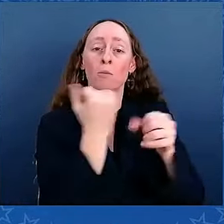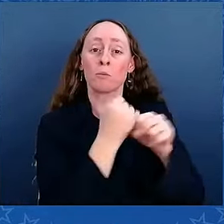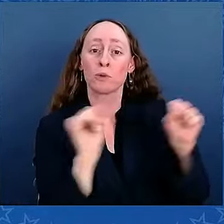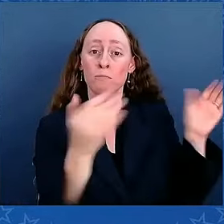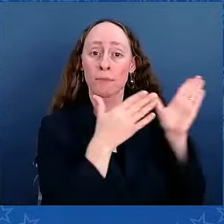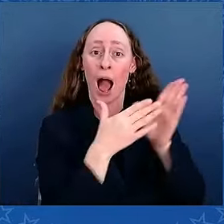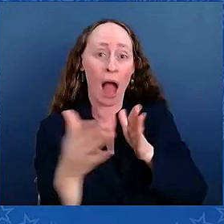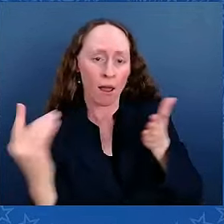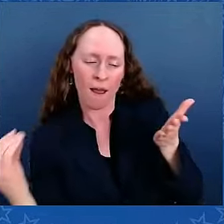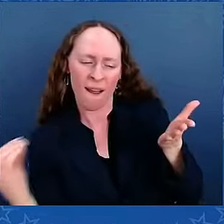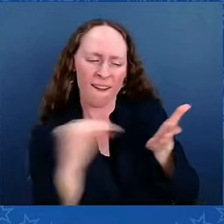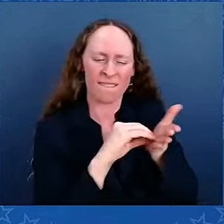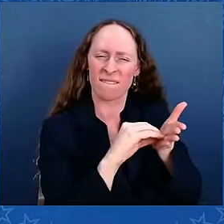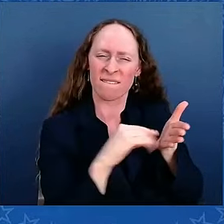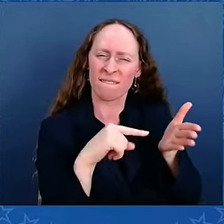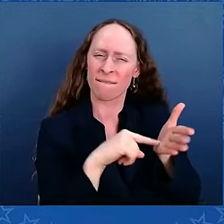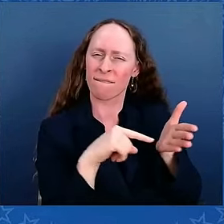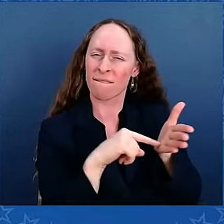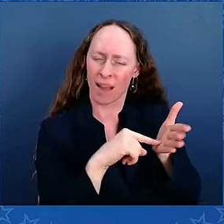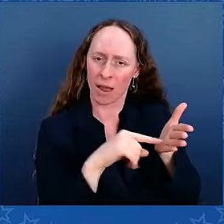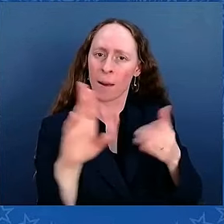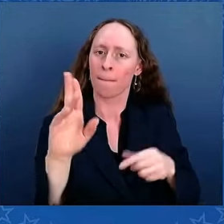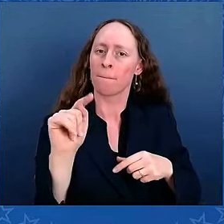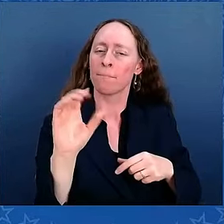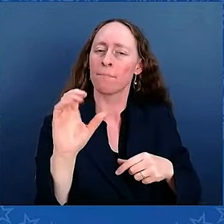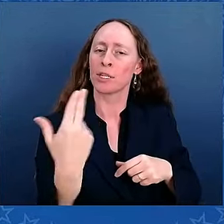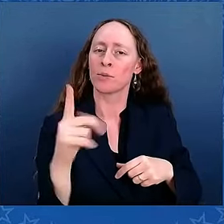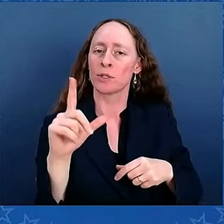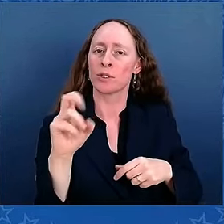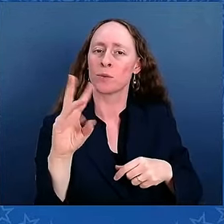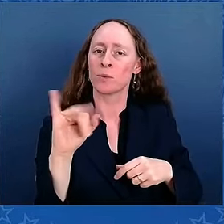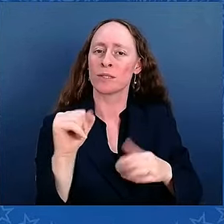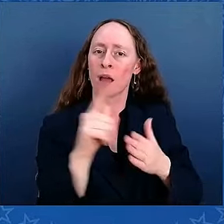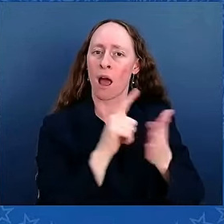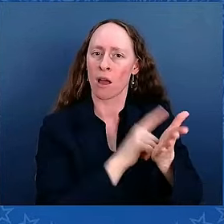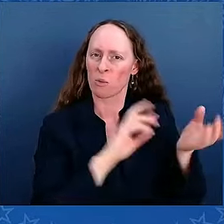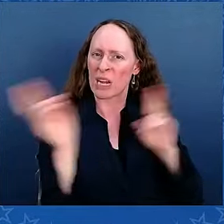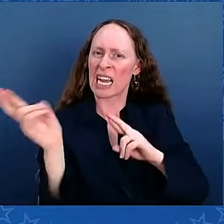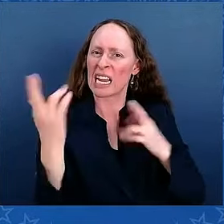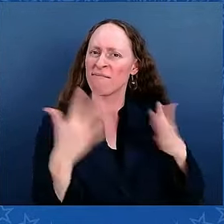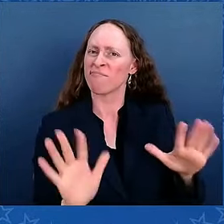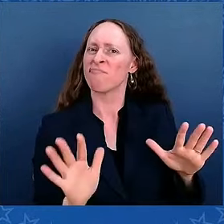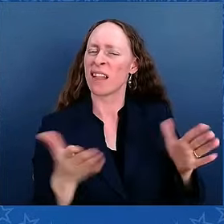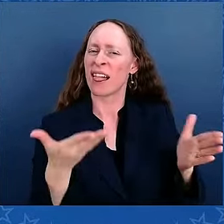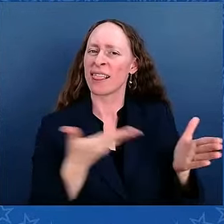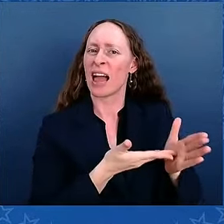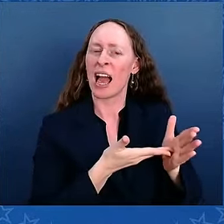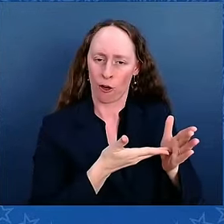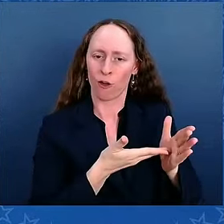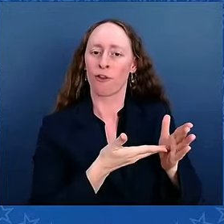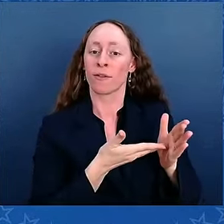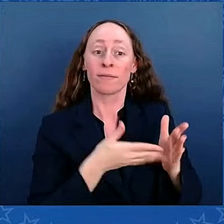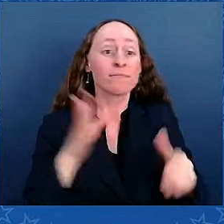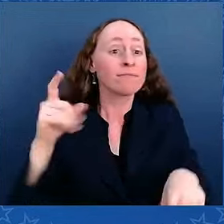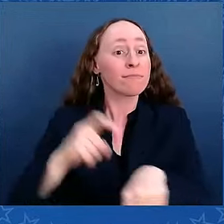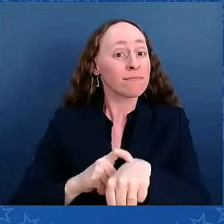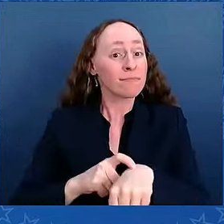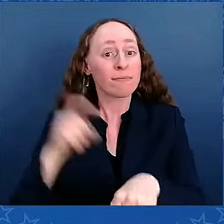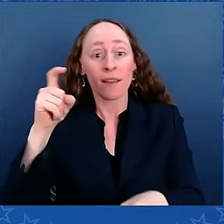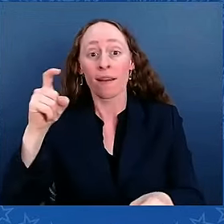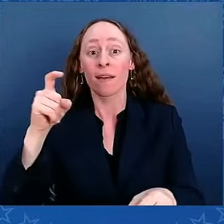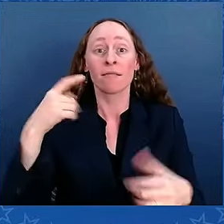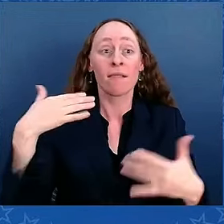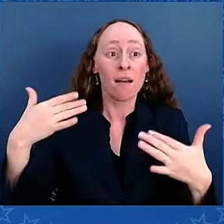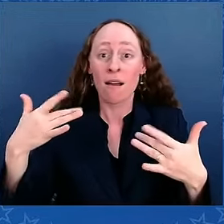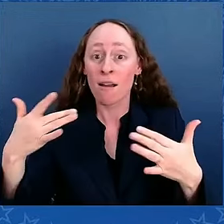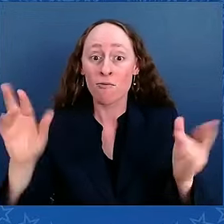And as soon as he came to office... And Vice President Harris, when it came up for a vote, it was a tie vote. Vice President Harris cast a